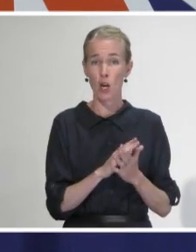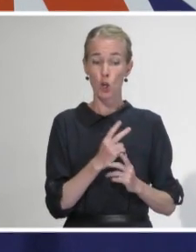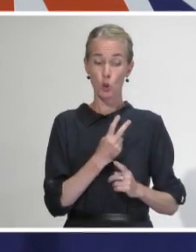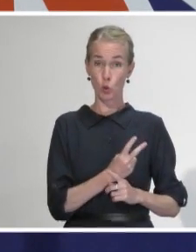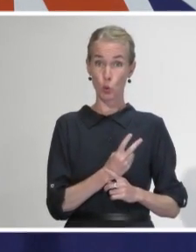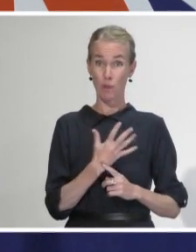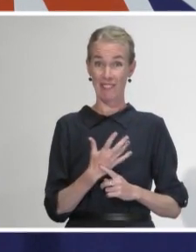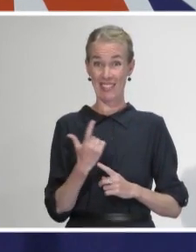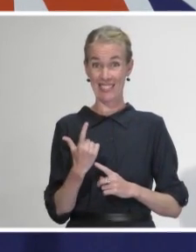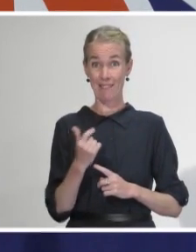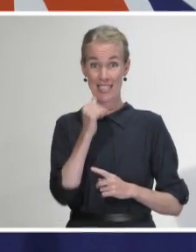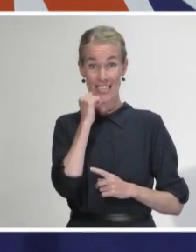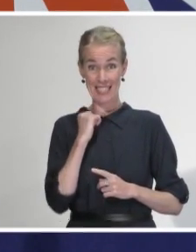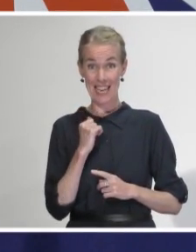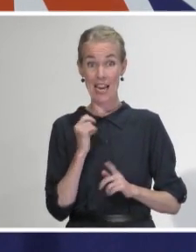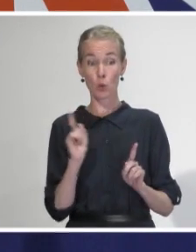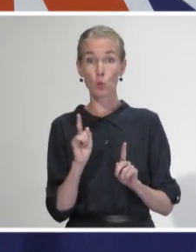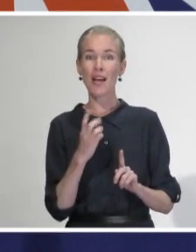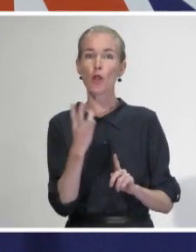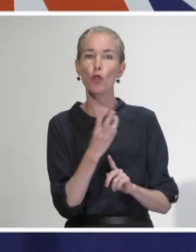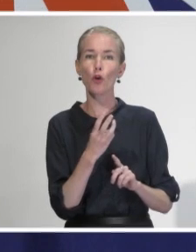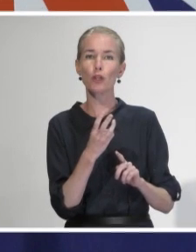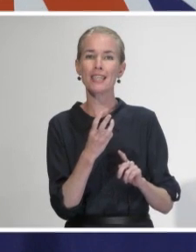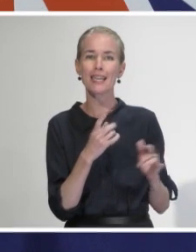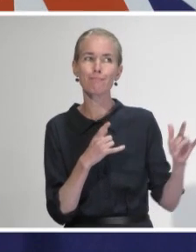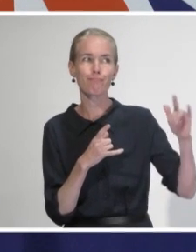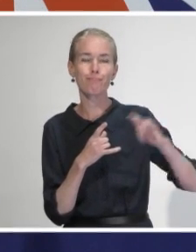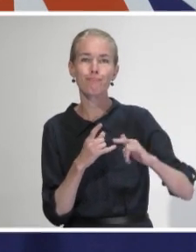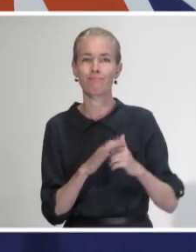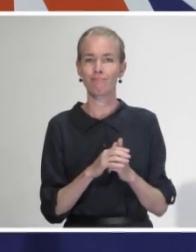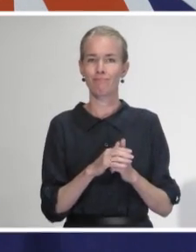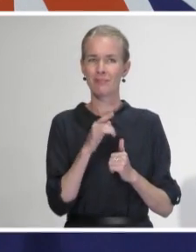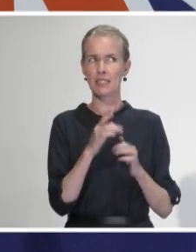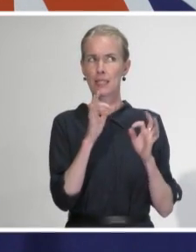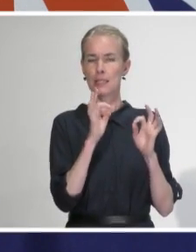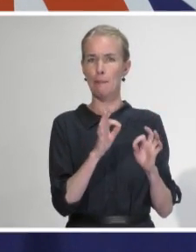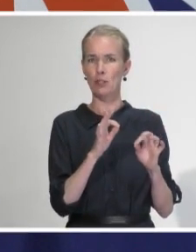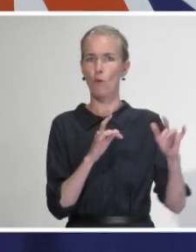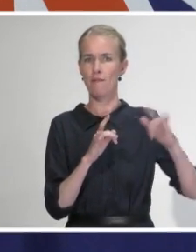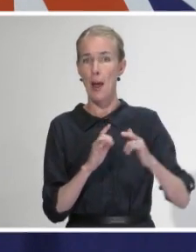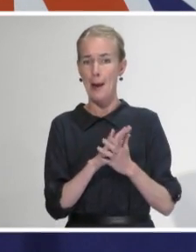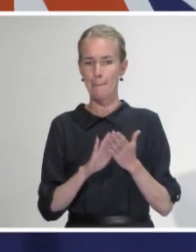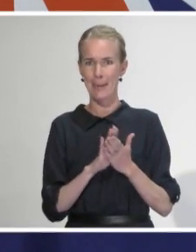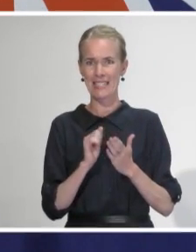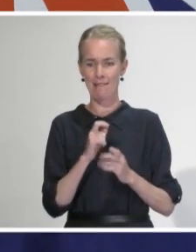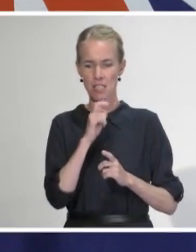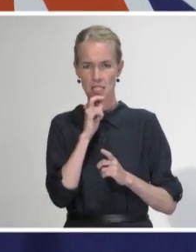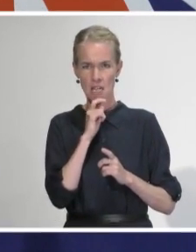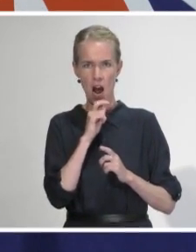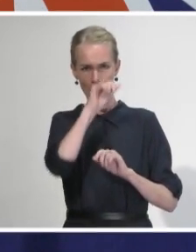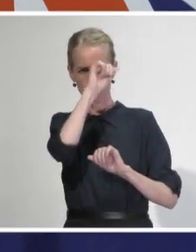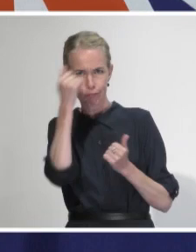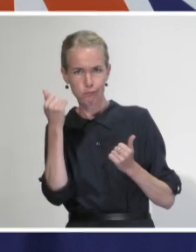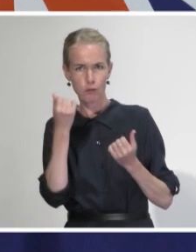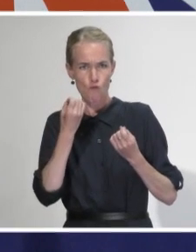coming in on this flight and they'll be, it's a special aeromedical evacuation flight so there'll be a special team that'll work with those people to get